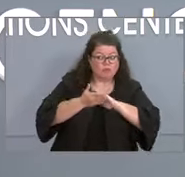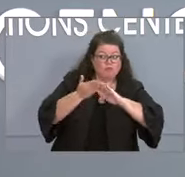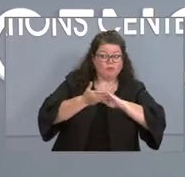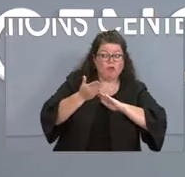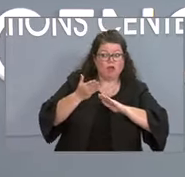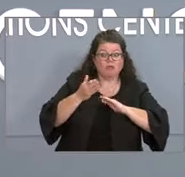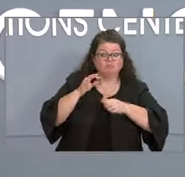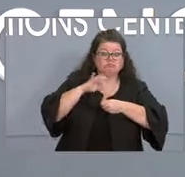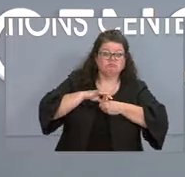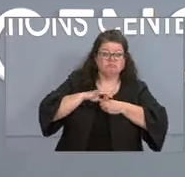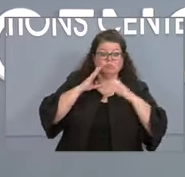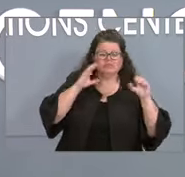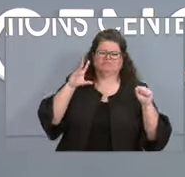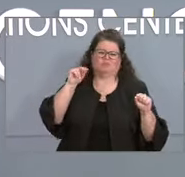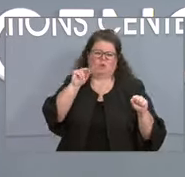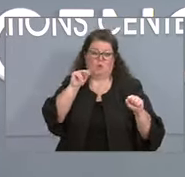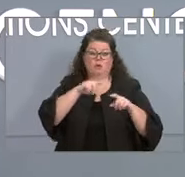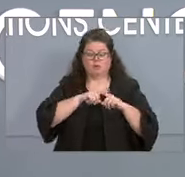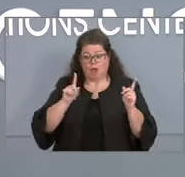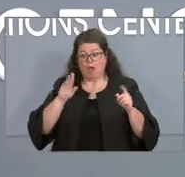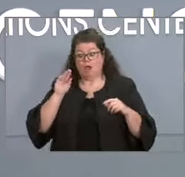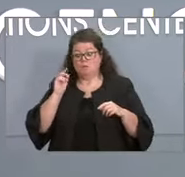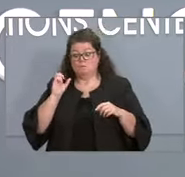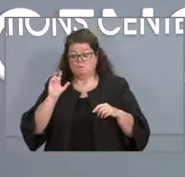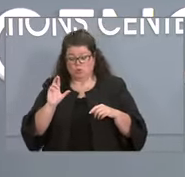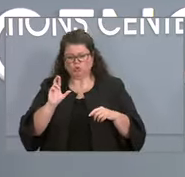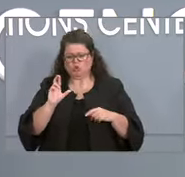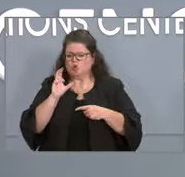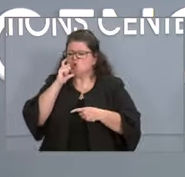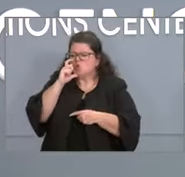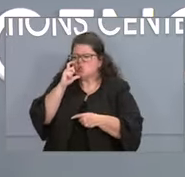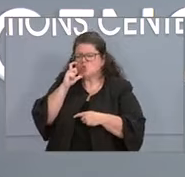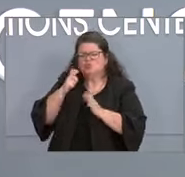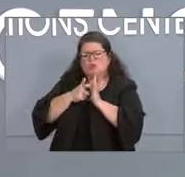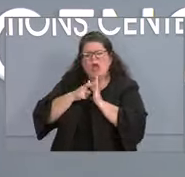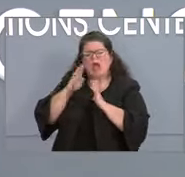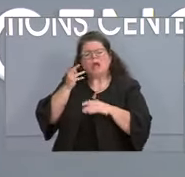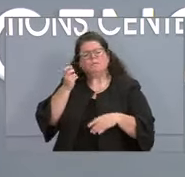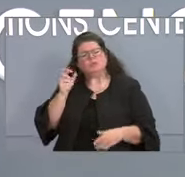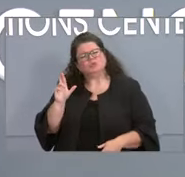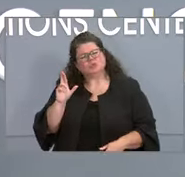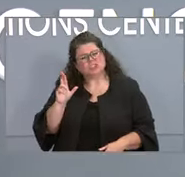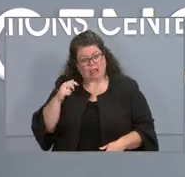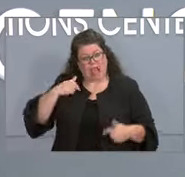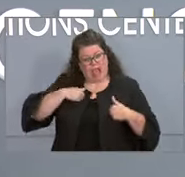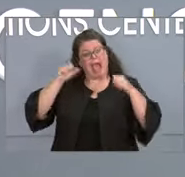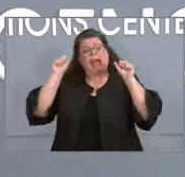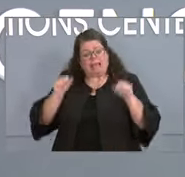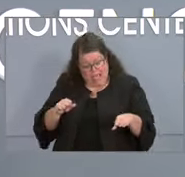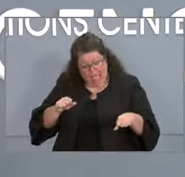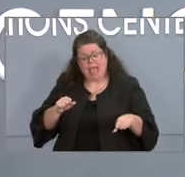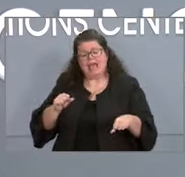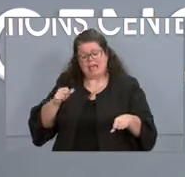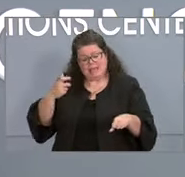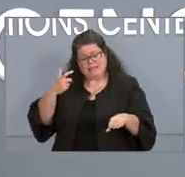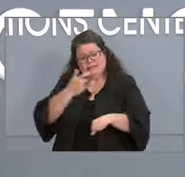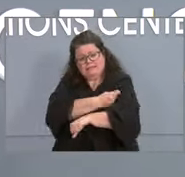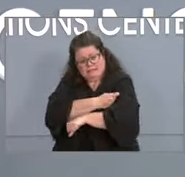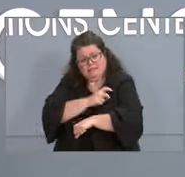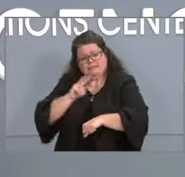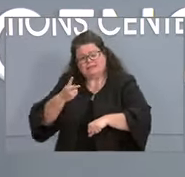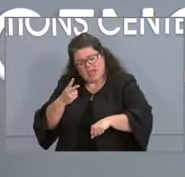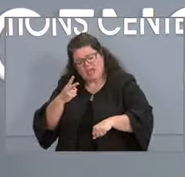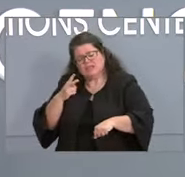you're eligible to get a booster, that doesn't mean you need the booster. Who needs the booster? Well, I think that's what we're going to wait to see from both the FDA, remember,